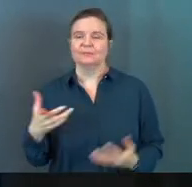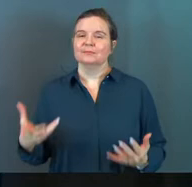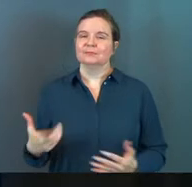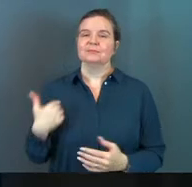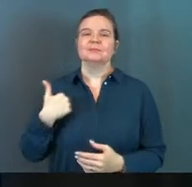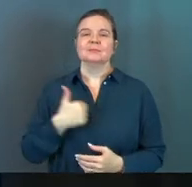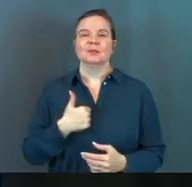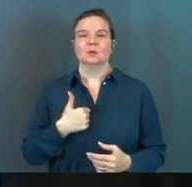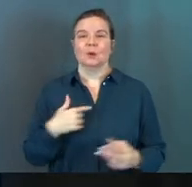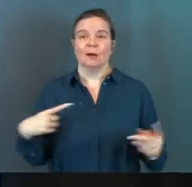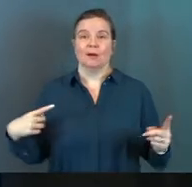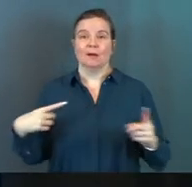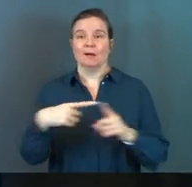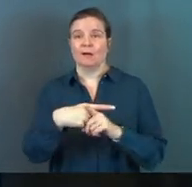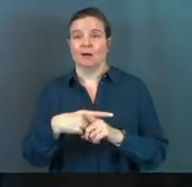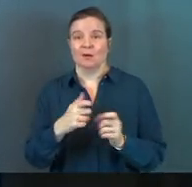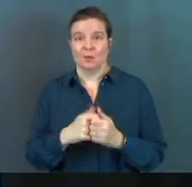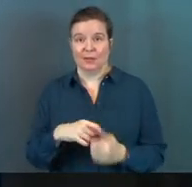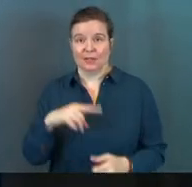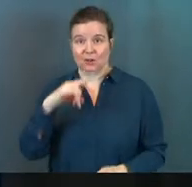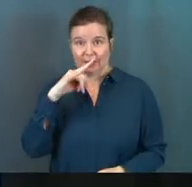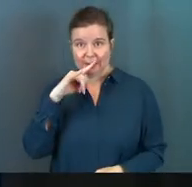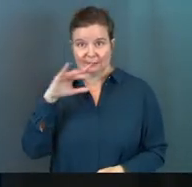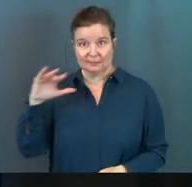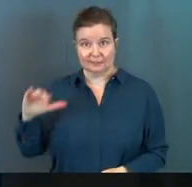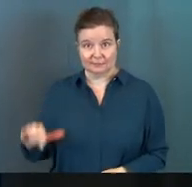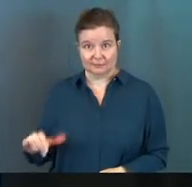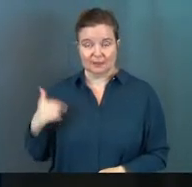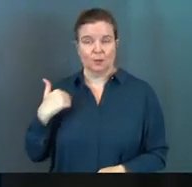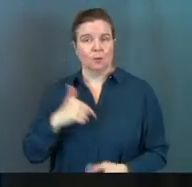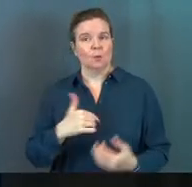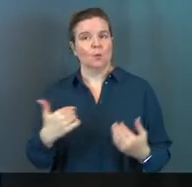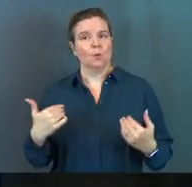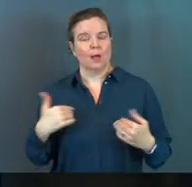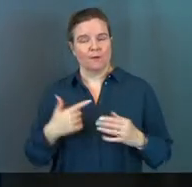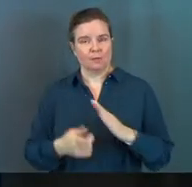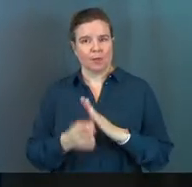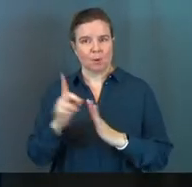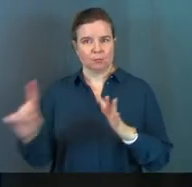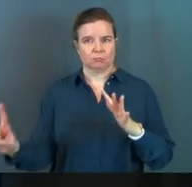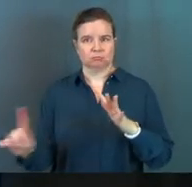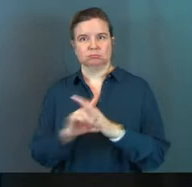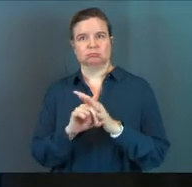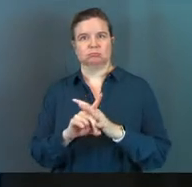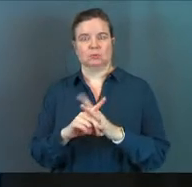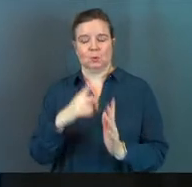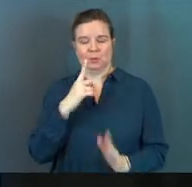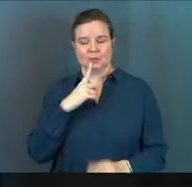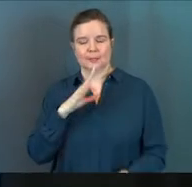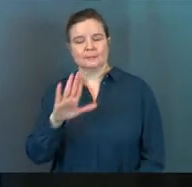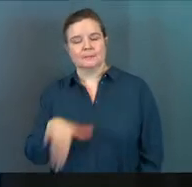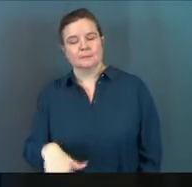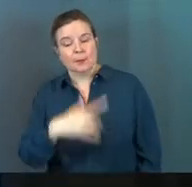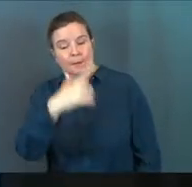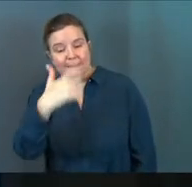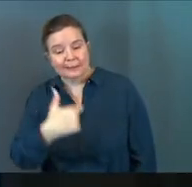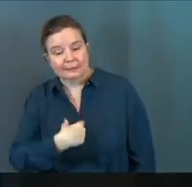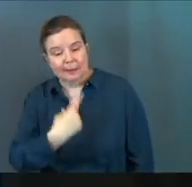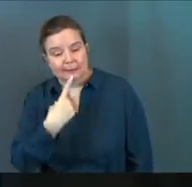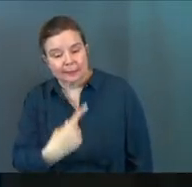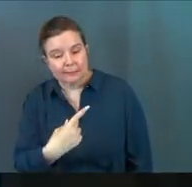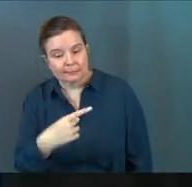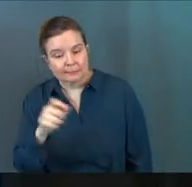so when we're in a conflict with our child, and we have that moment, when we say, because I said so,